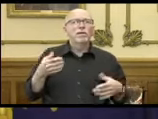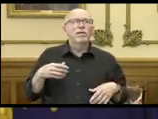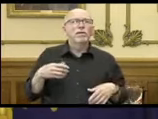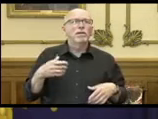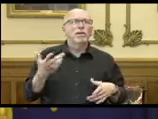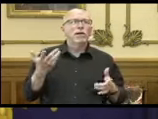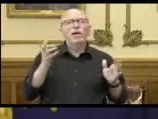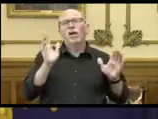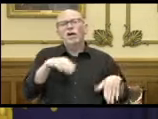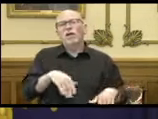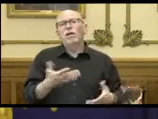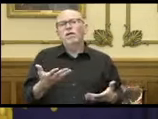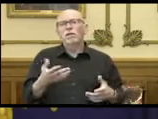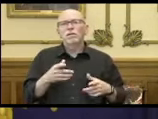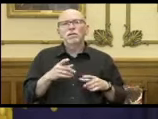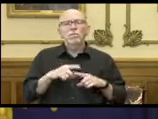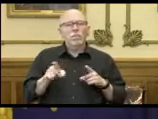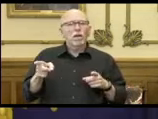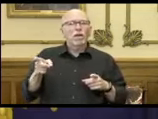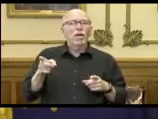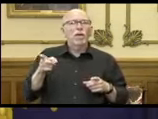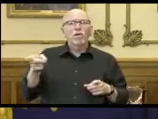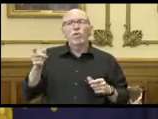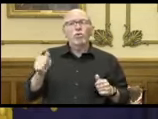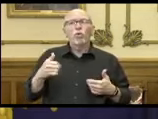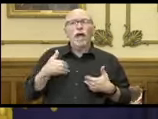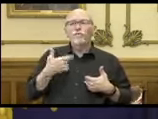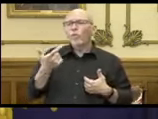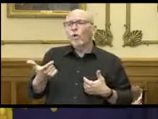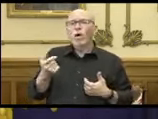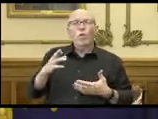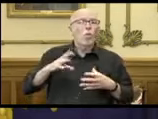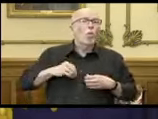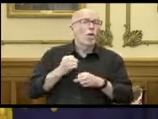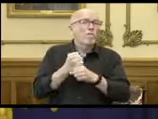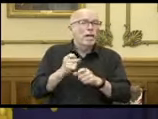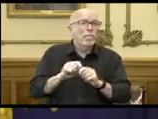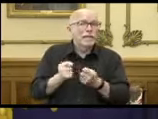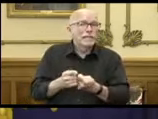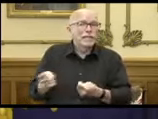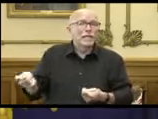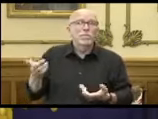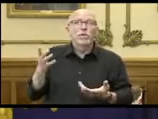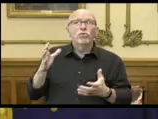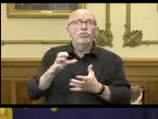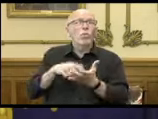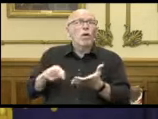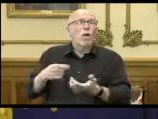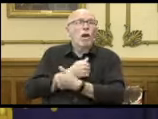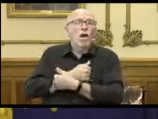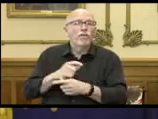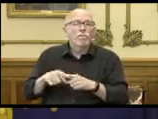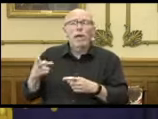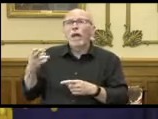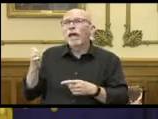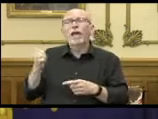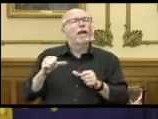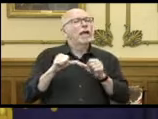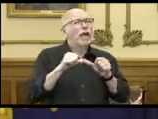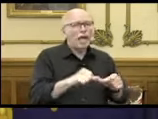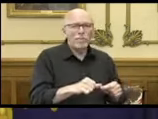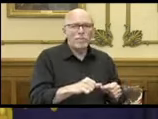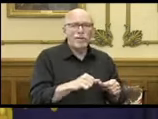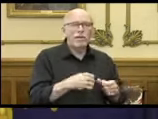not just watch, but own a baseball team and do what he loved. But he kept giving